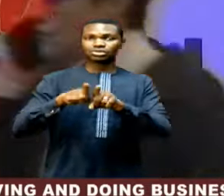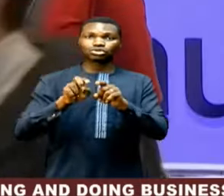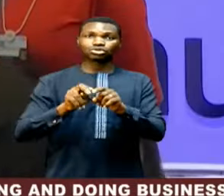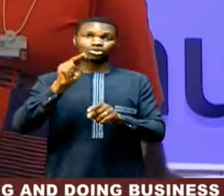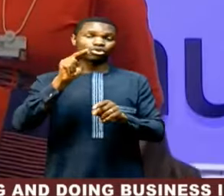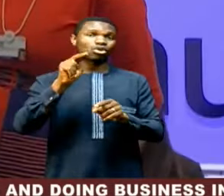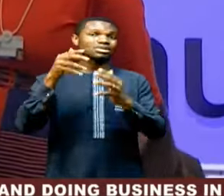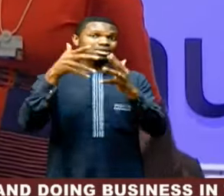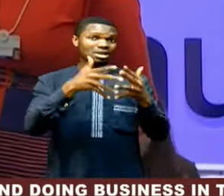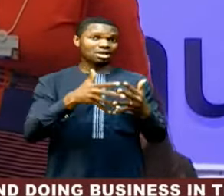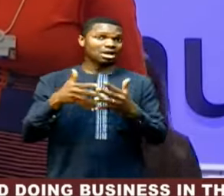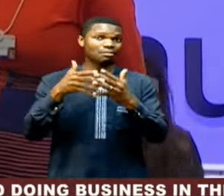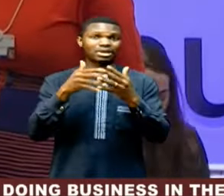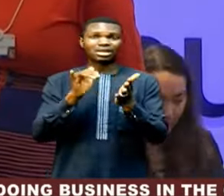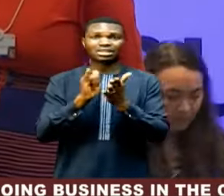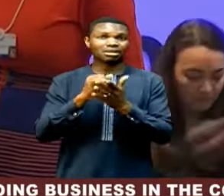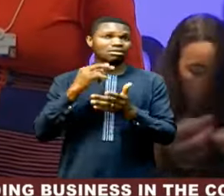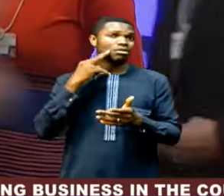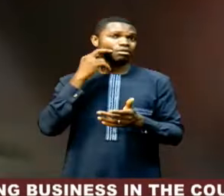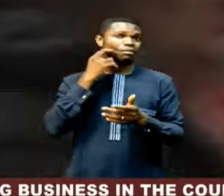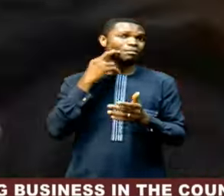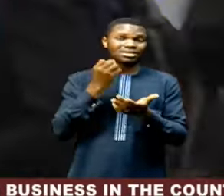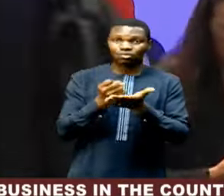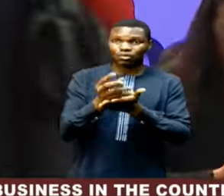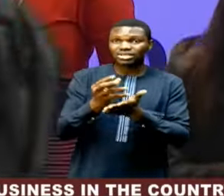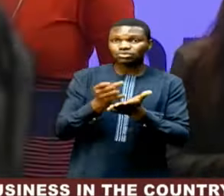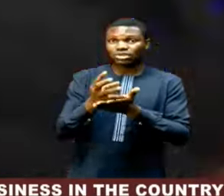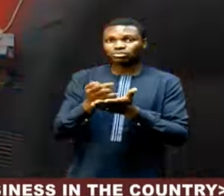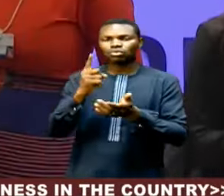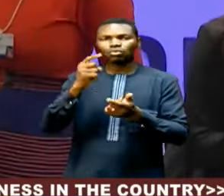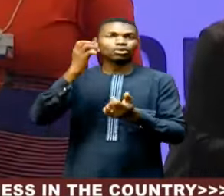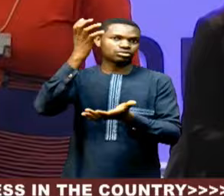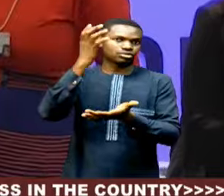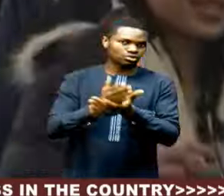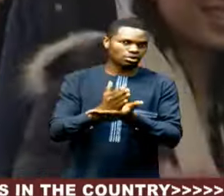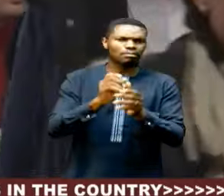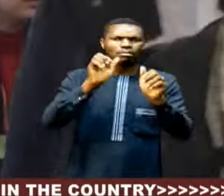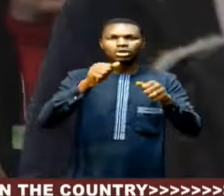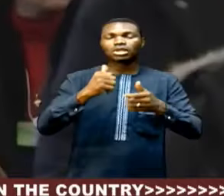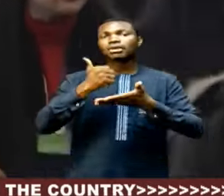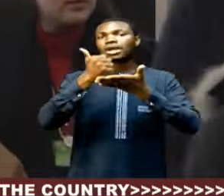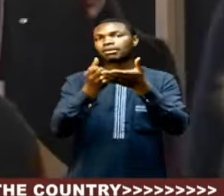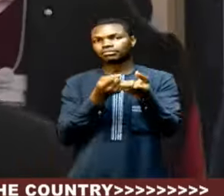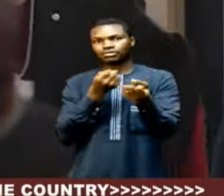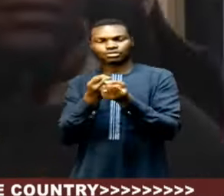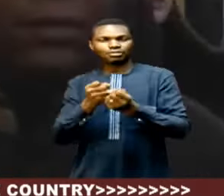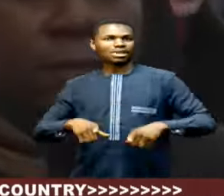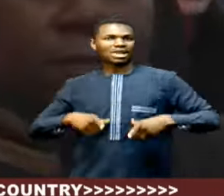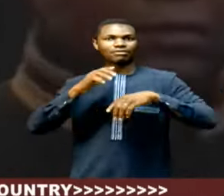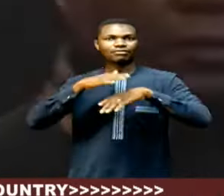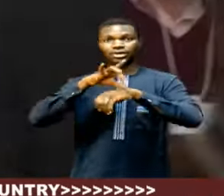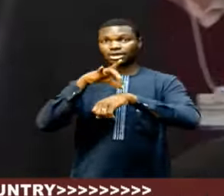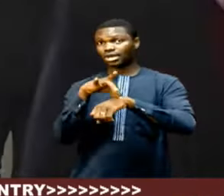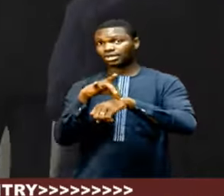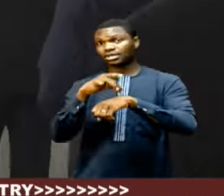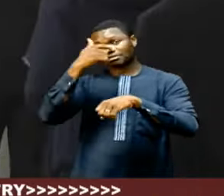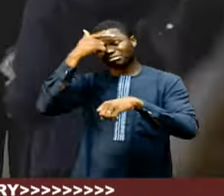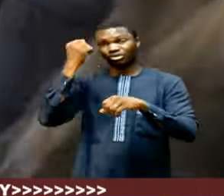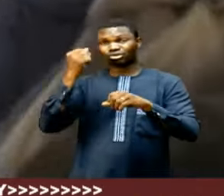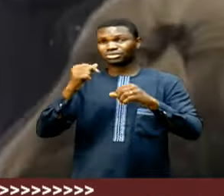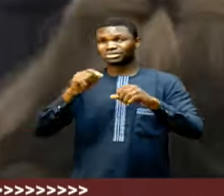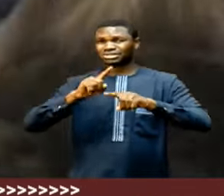on crackdown on plastic waste, and the search for ways to maintain life on Earth amid growing threat to biodiversity.